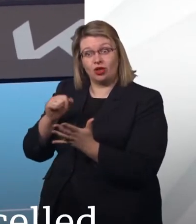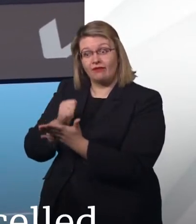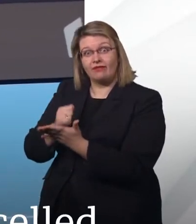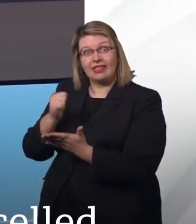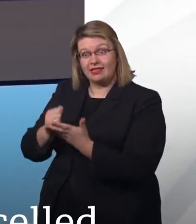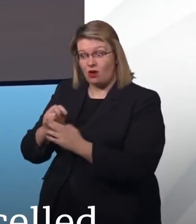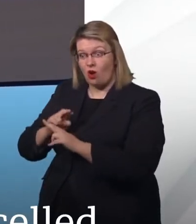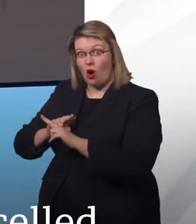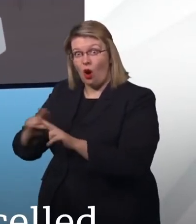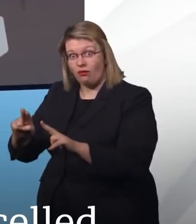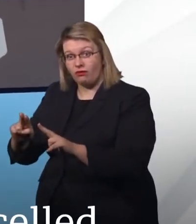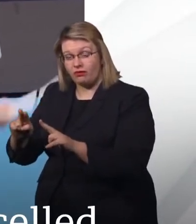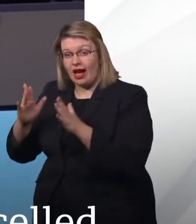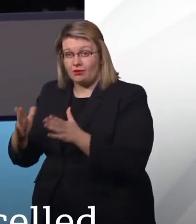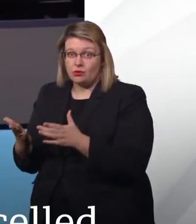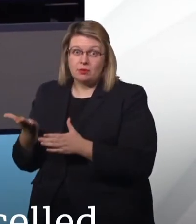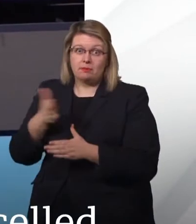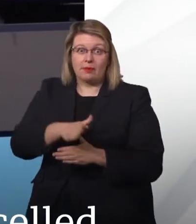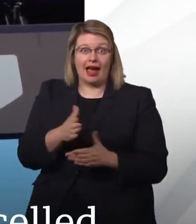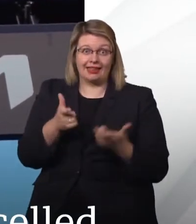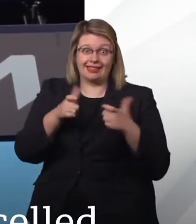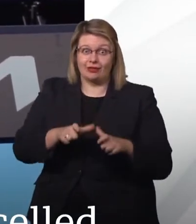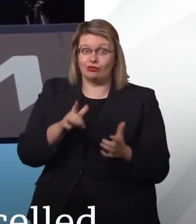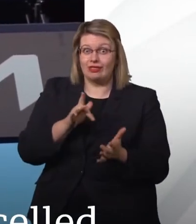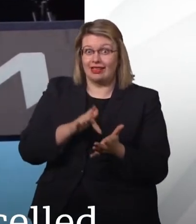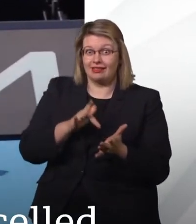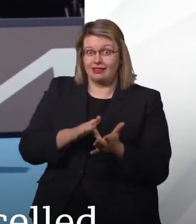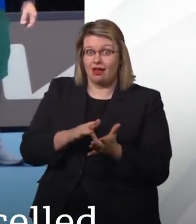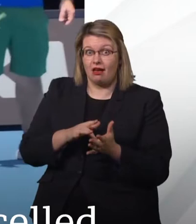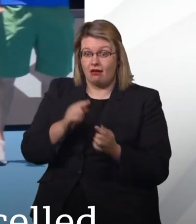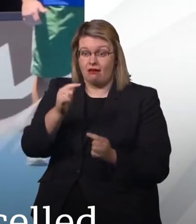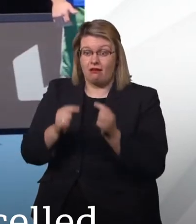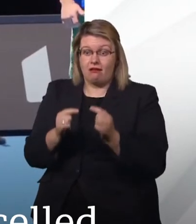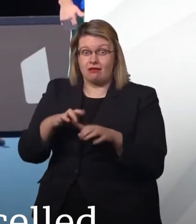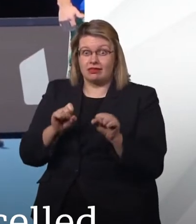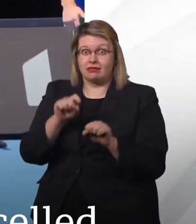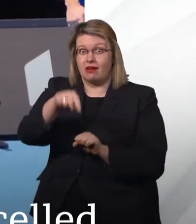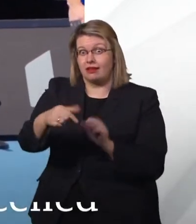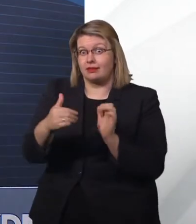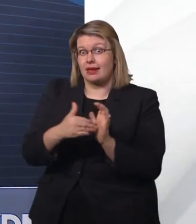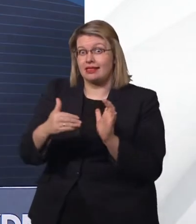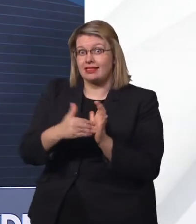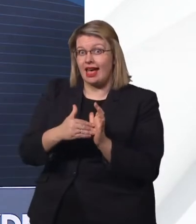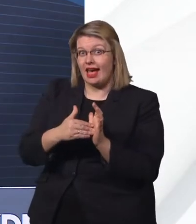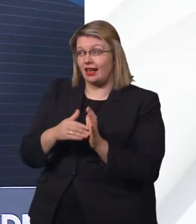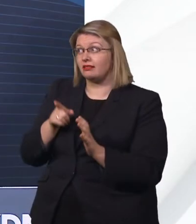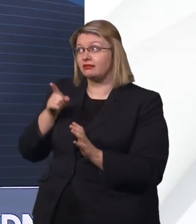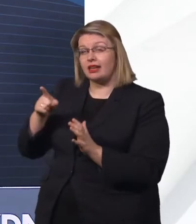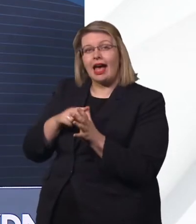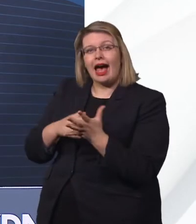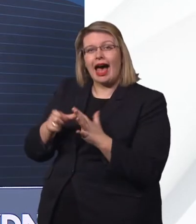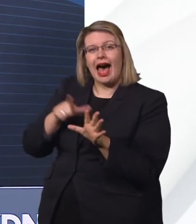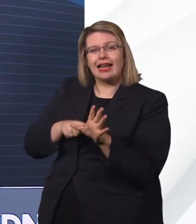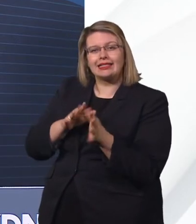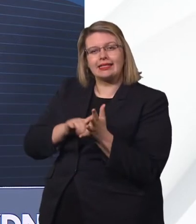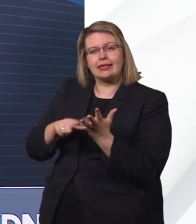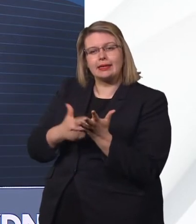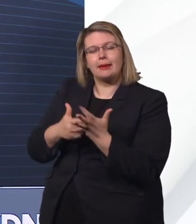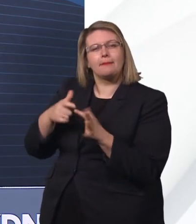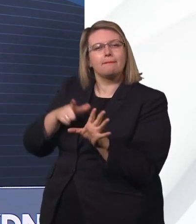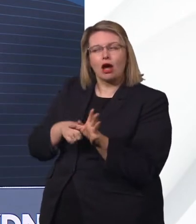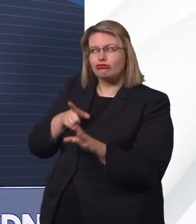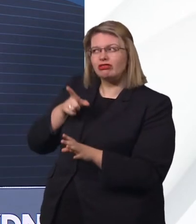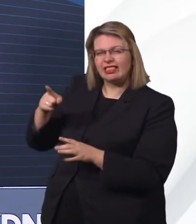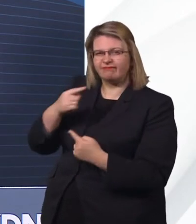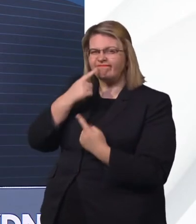start of the Australian Tennis Open. Andy Murray says the row is bad for the sport. It just seems like it's dragged on